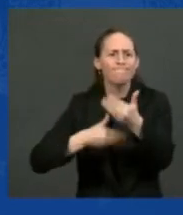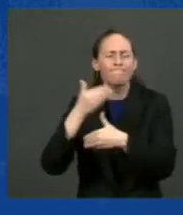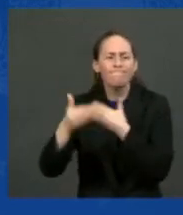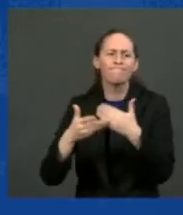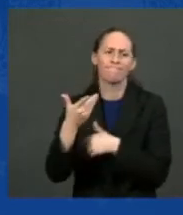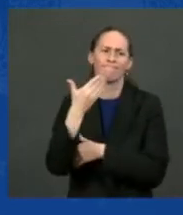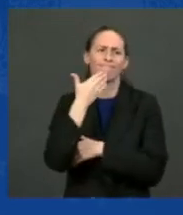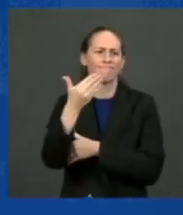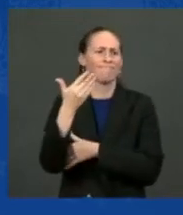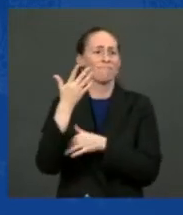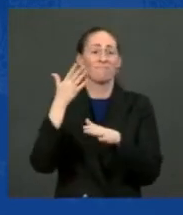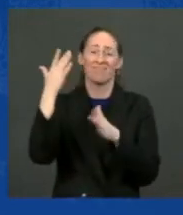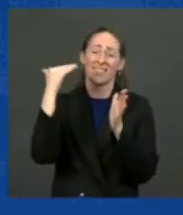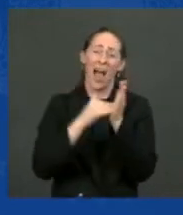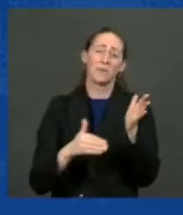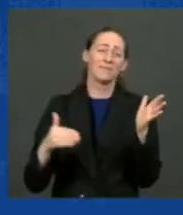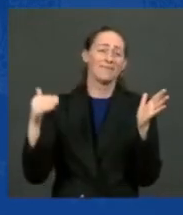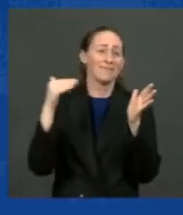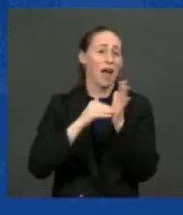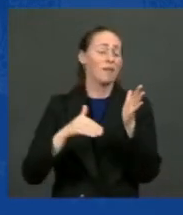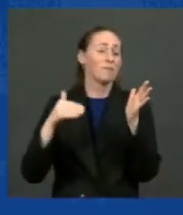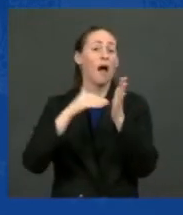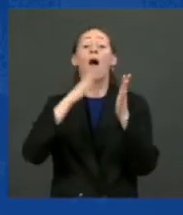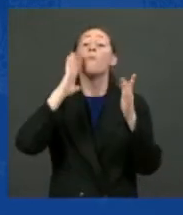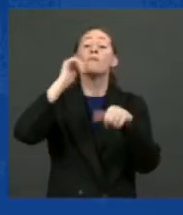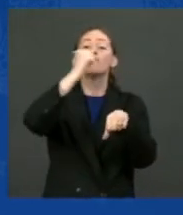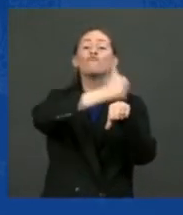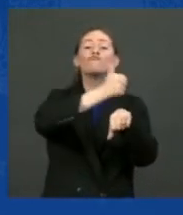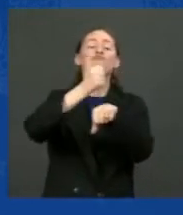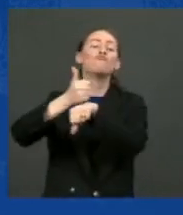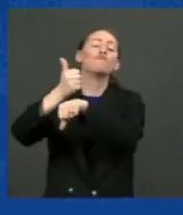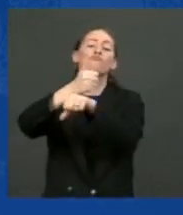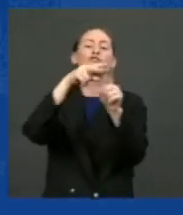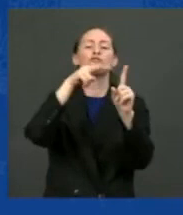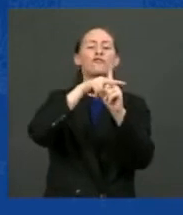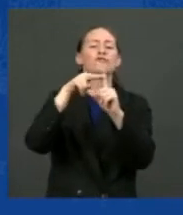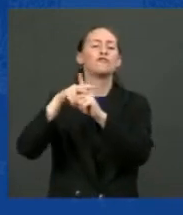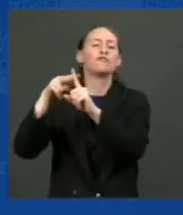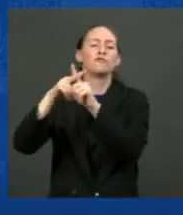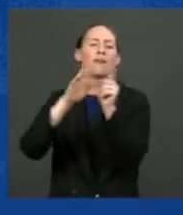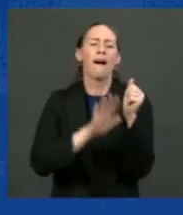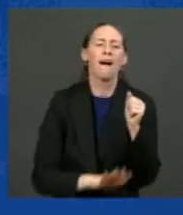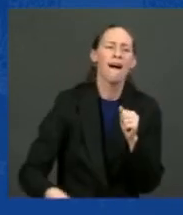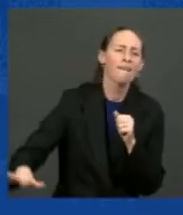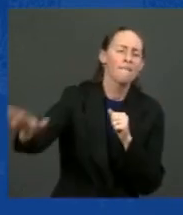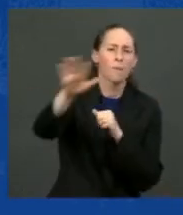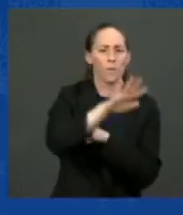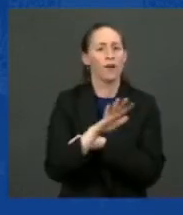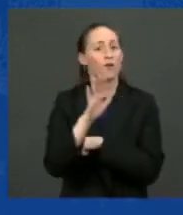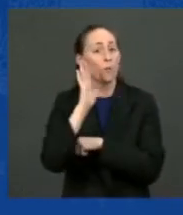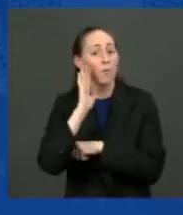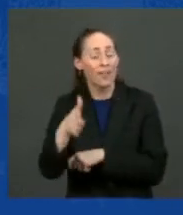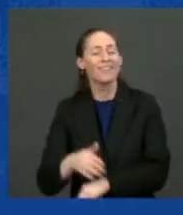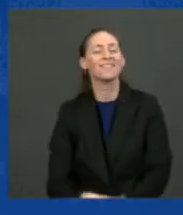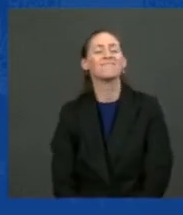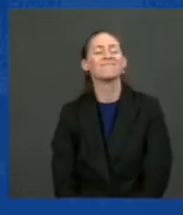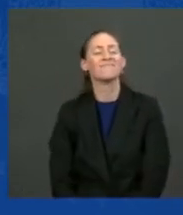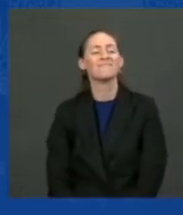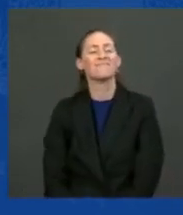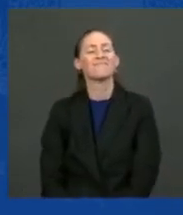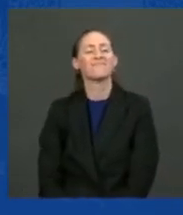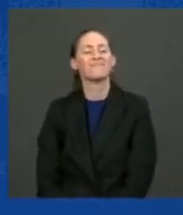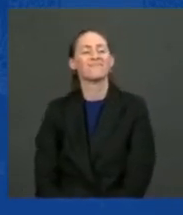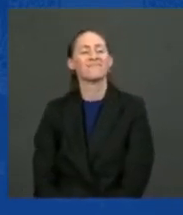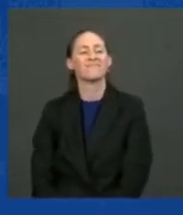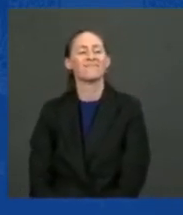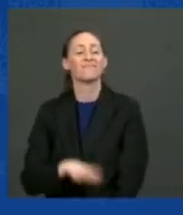stations along our roads and highways and communities or 500,000 of them. And by the way, yeah, this is a really good point by Super Chat. It's